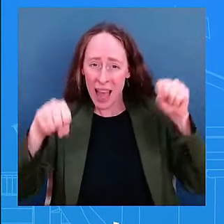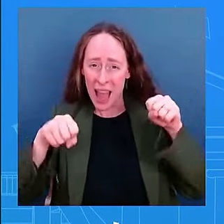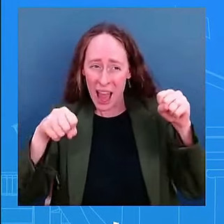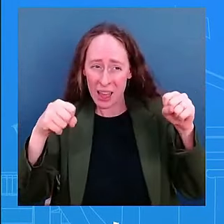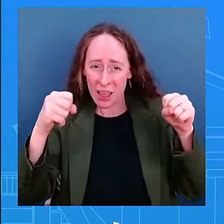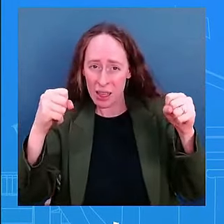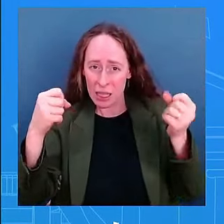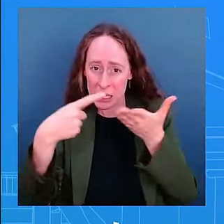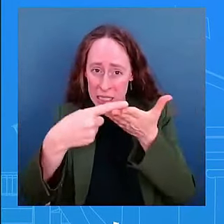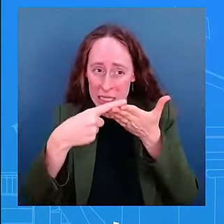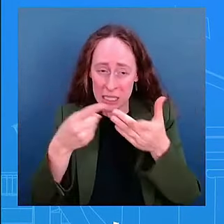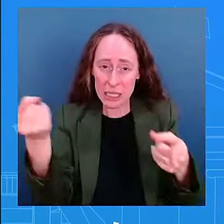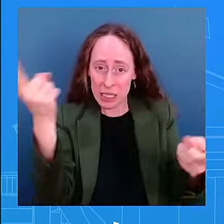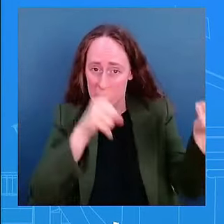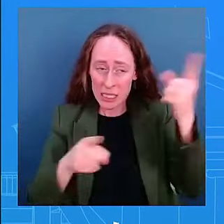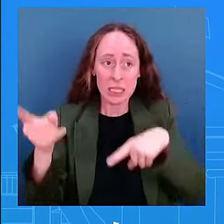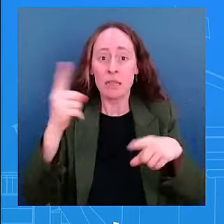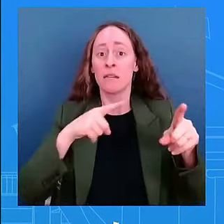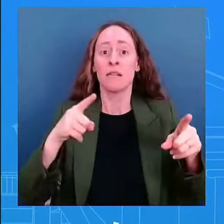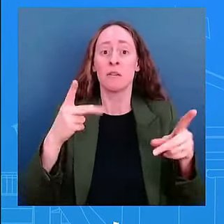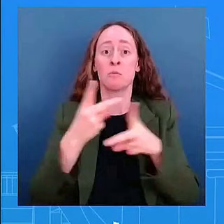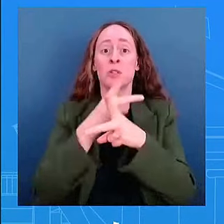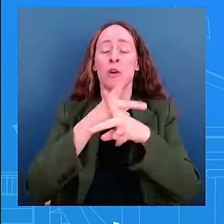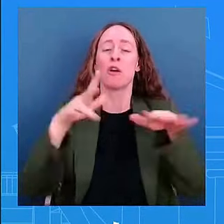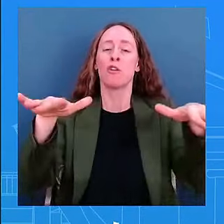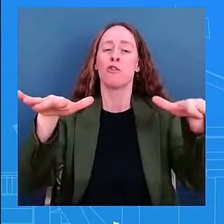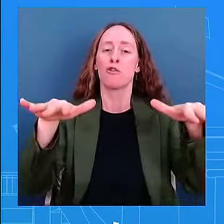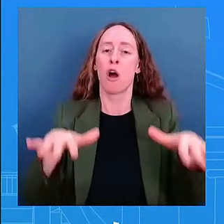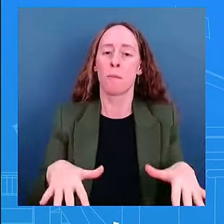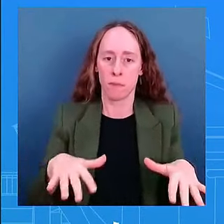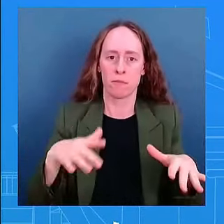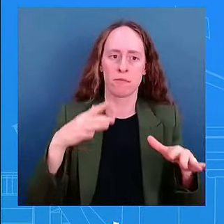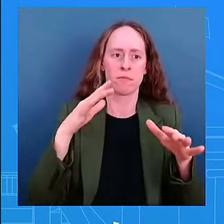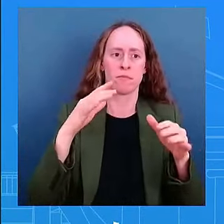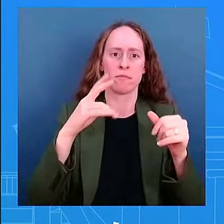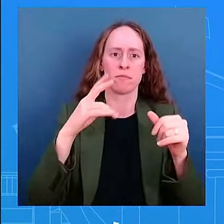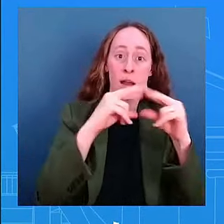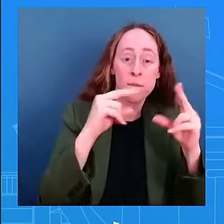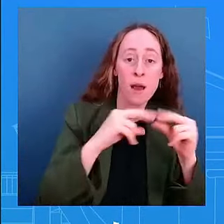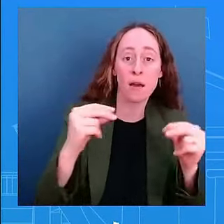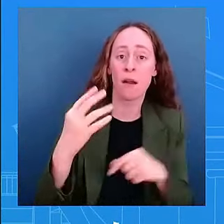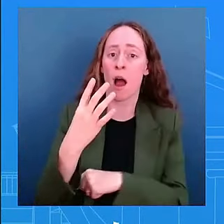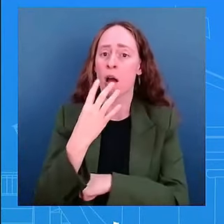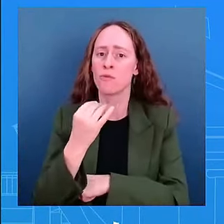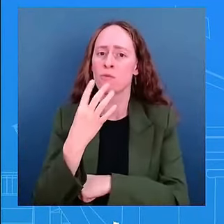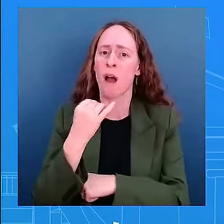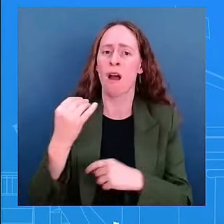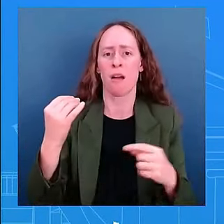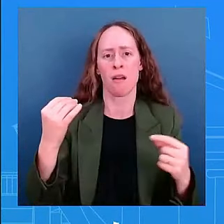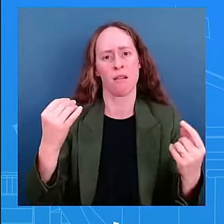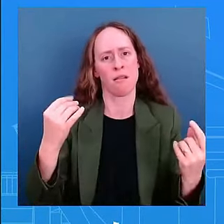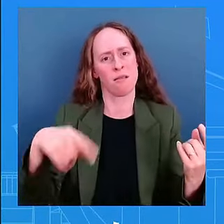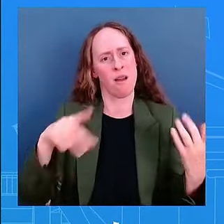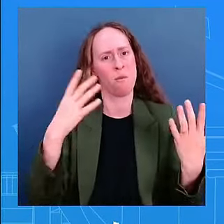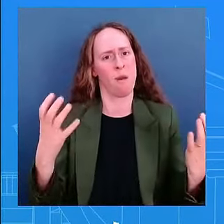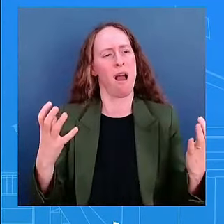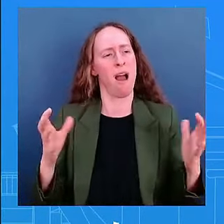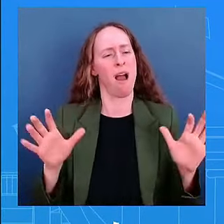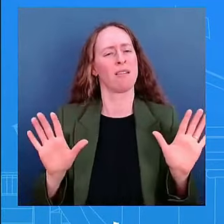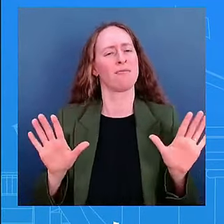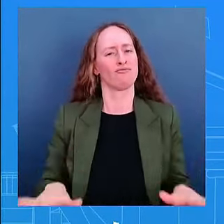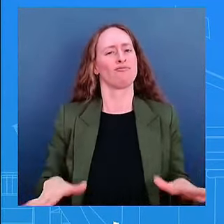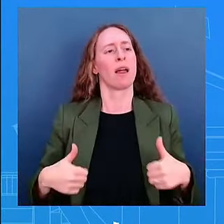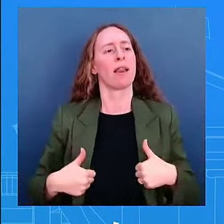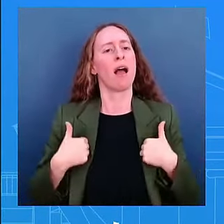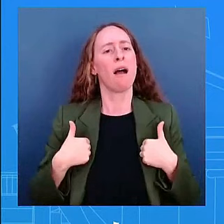and allow israel and lebanese citizens on both sides of the border to return to their homes and live and live and live in in safety